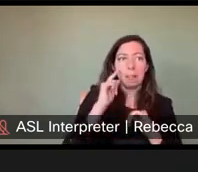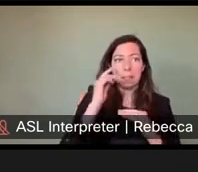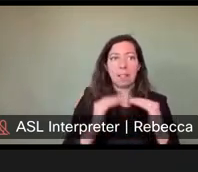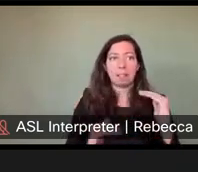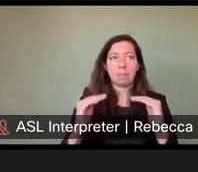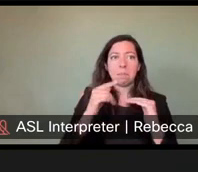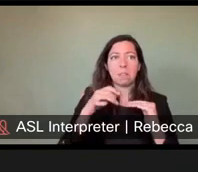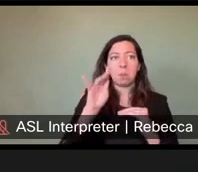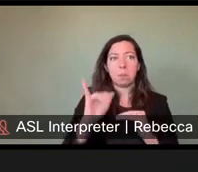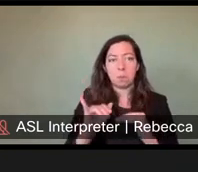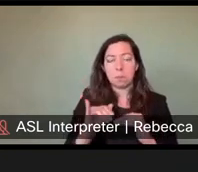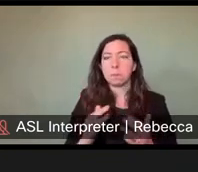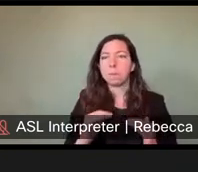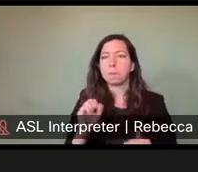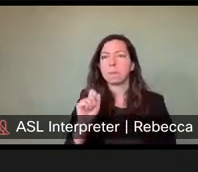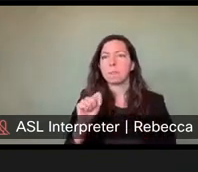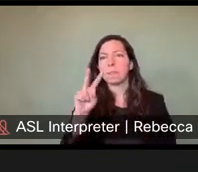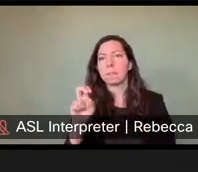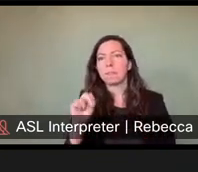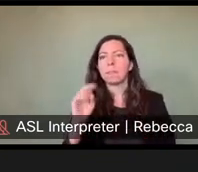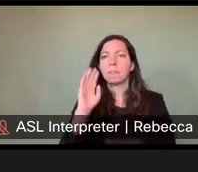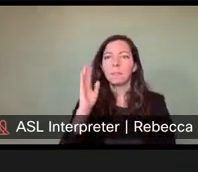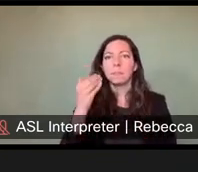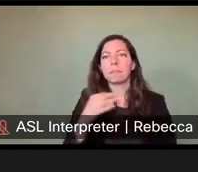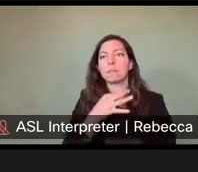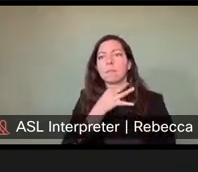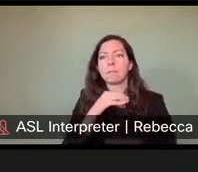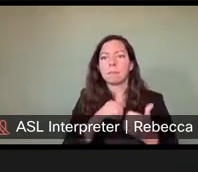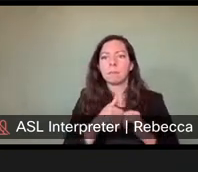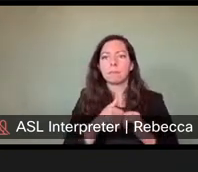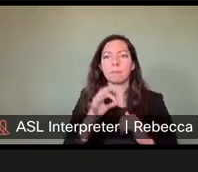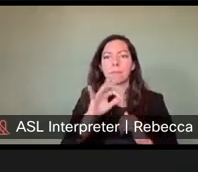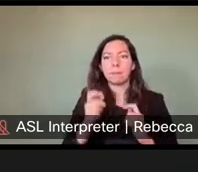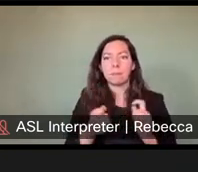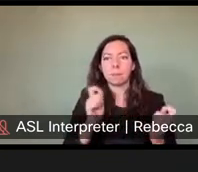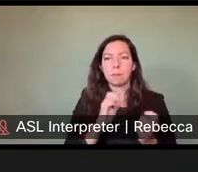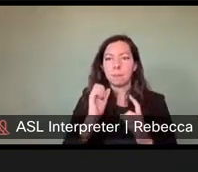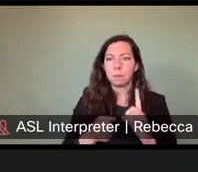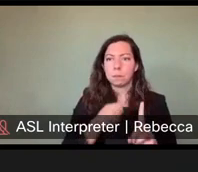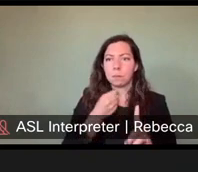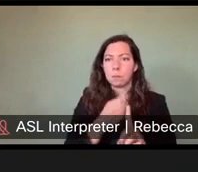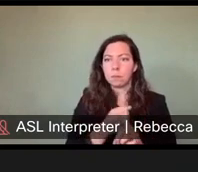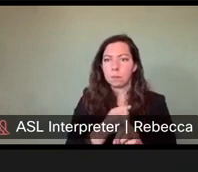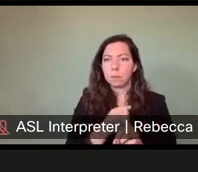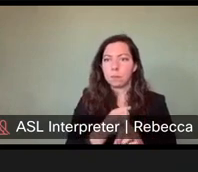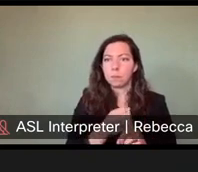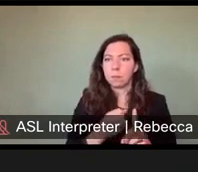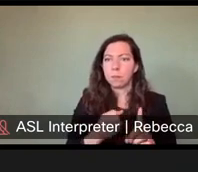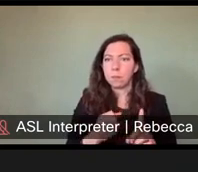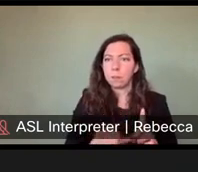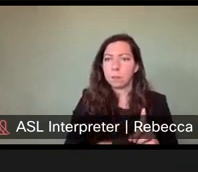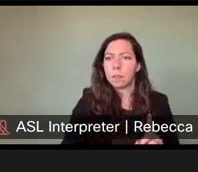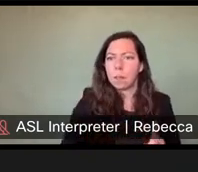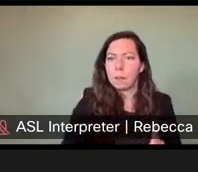Steven says, hello, my name is Steven. And how will this proposed fee structure affect household owners with slips and boring balls at Navajo